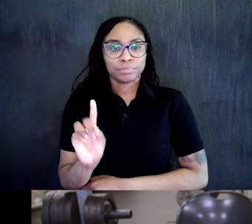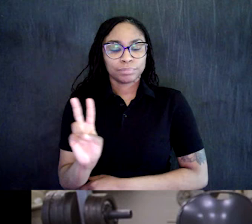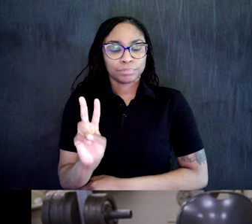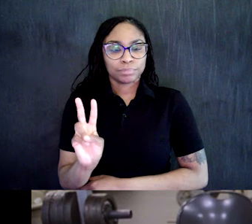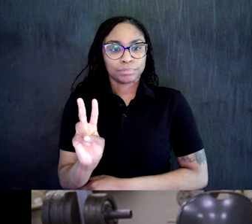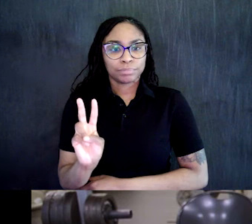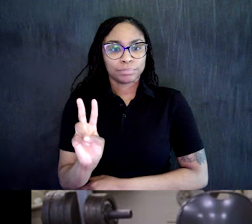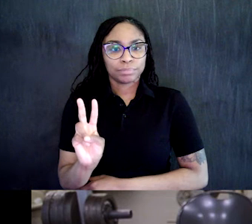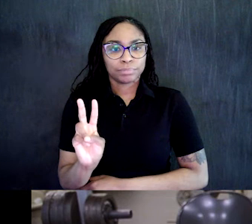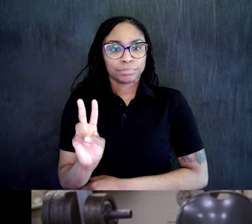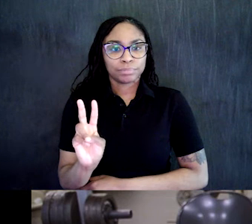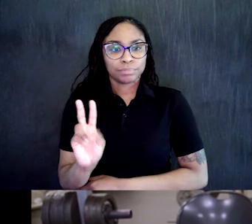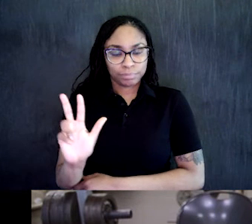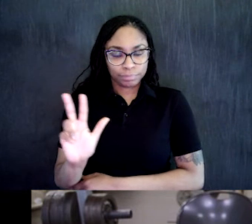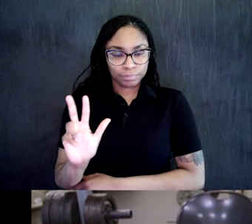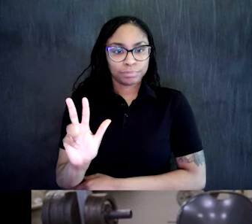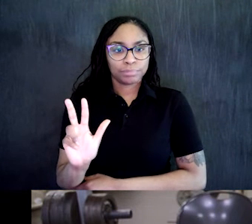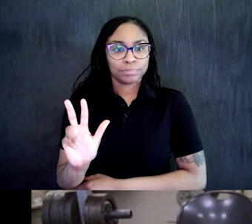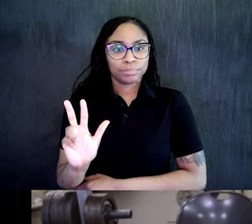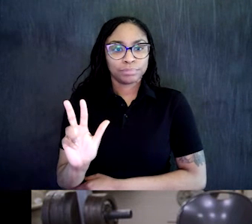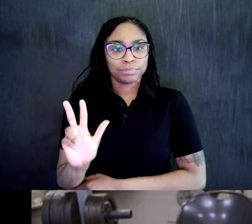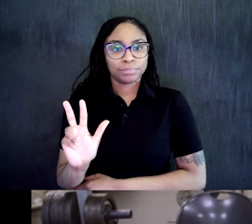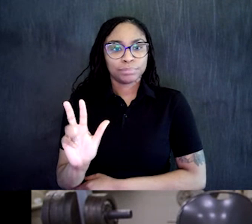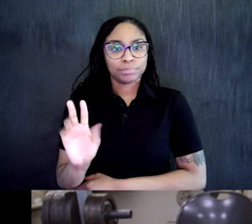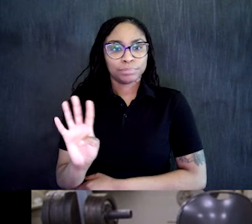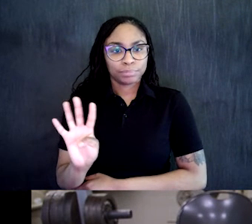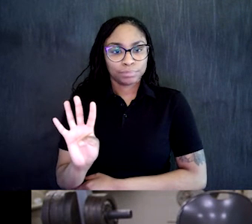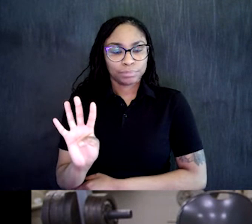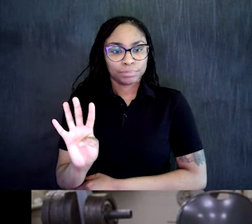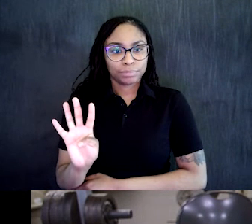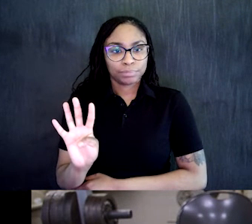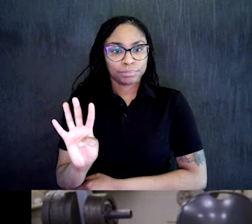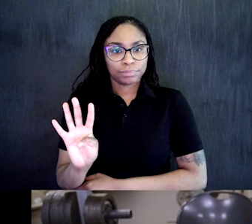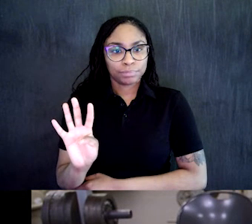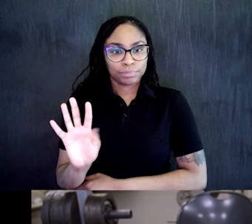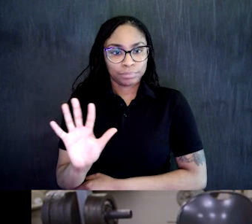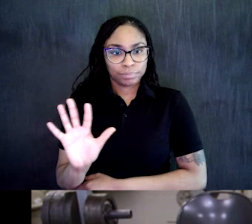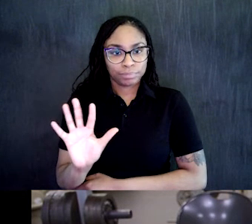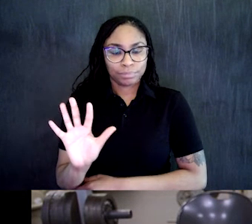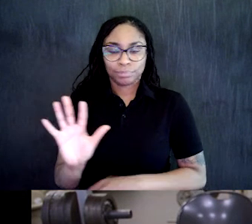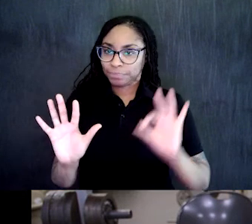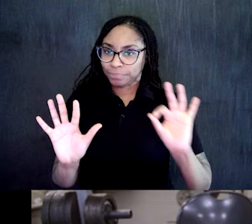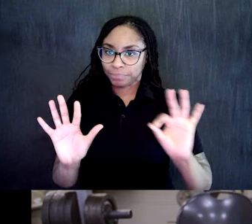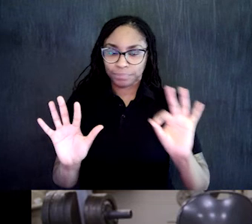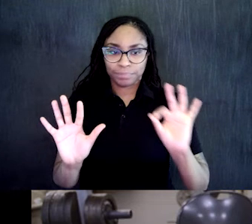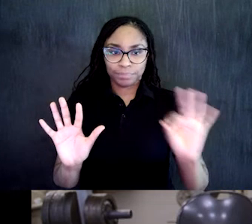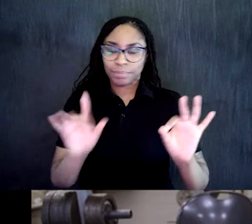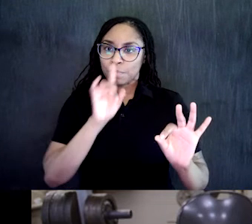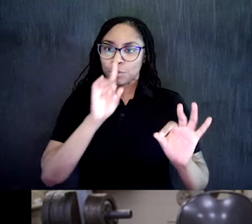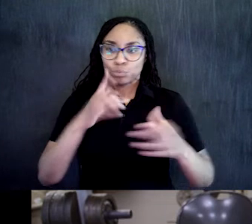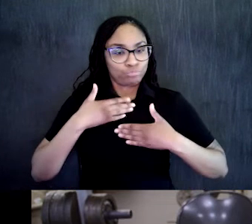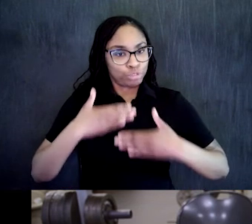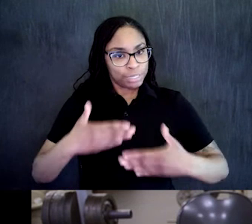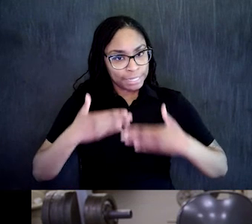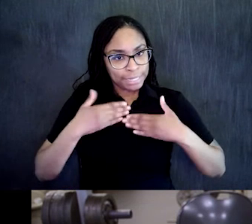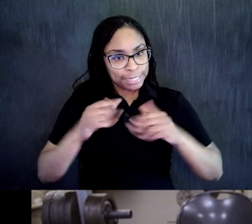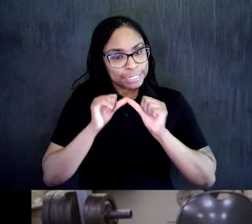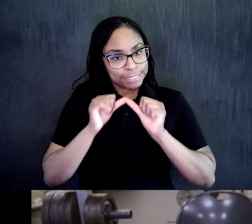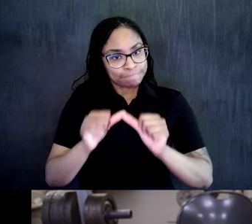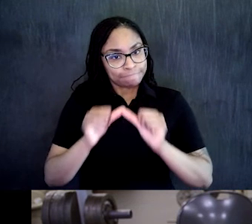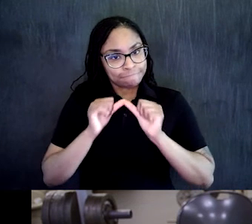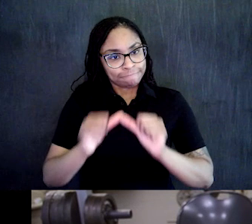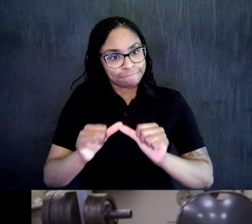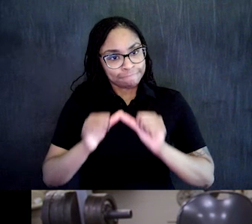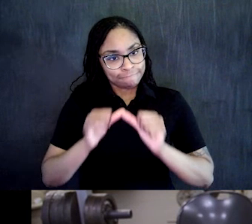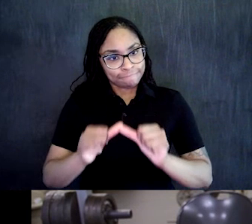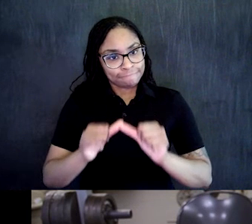Three. Four. Five. Good. Make sure we're breathing. Nice straight leg. Not